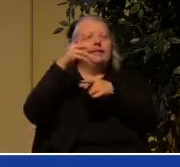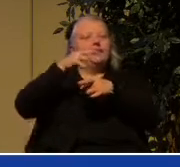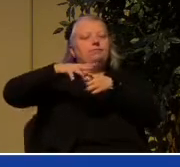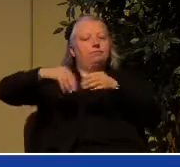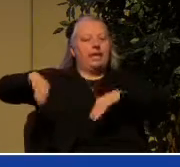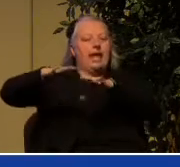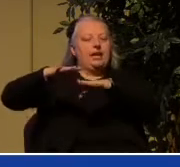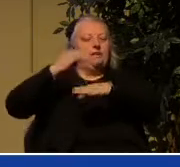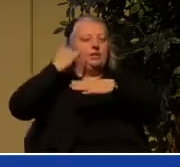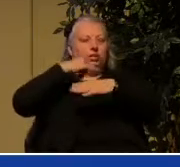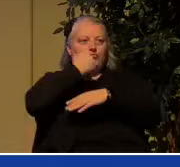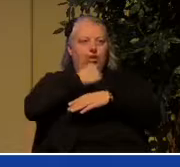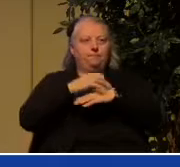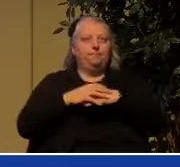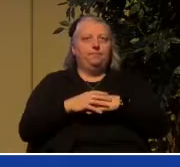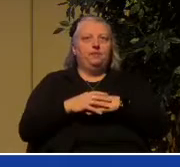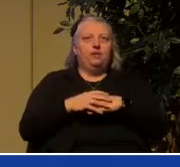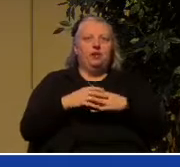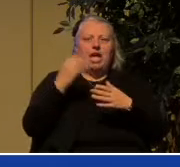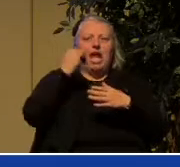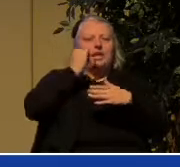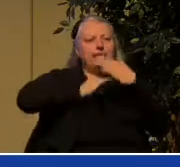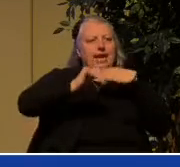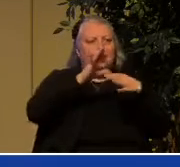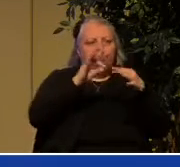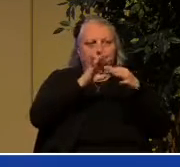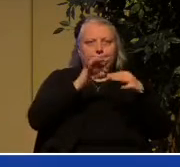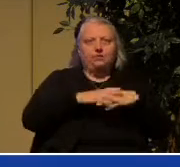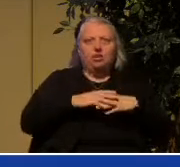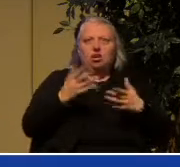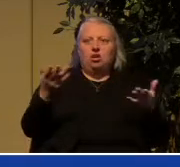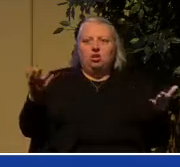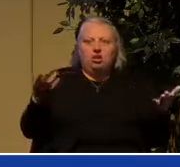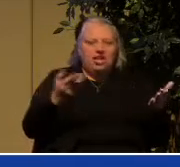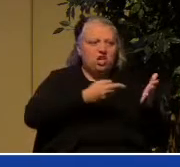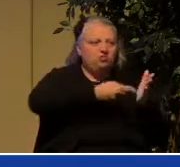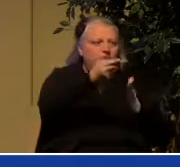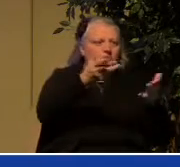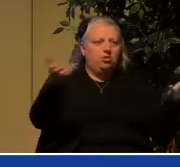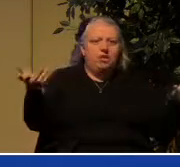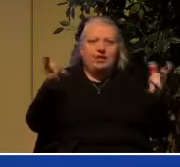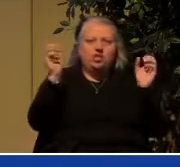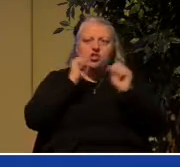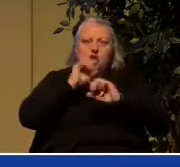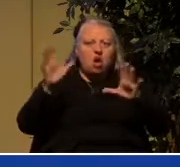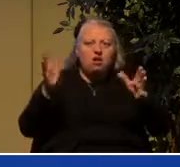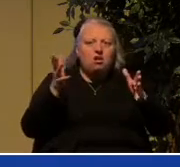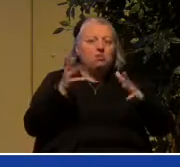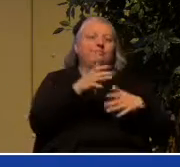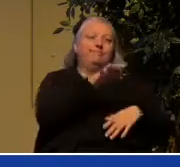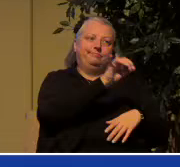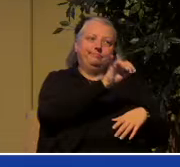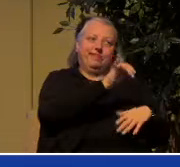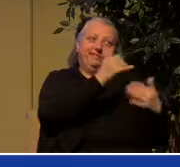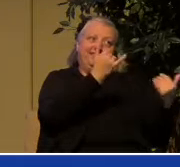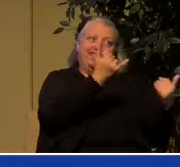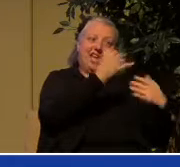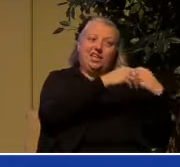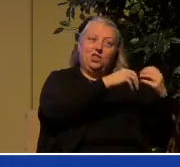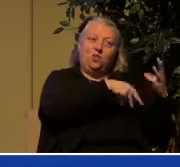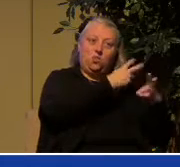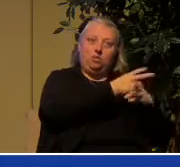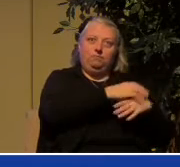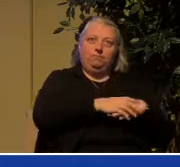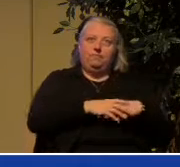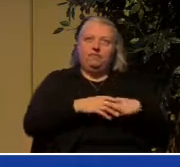And Isaiah says, truth is nowhere to be found, kind of like in the world today. And whoever shuns evil